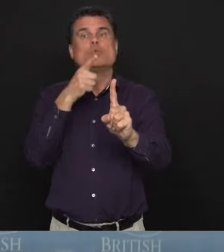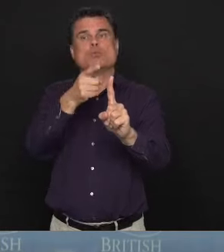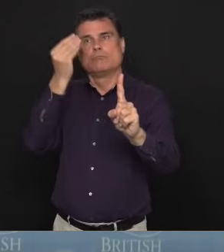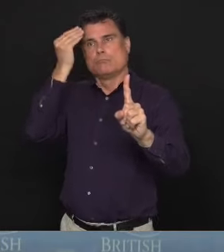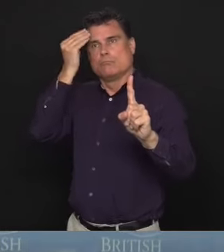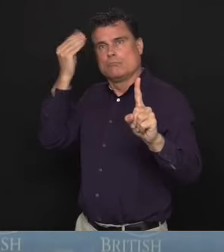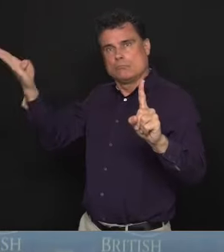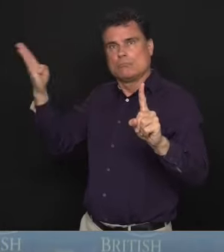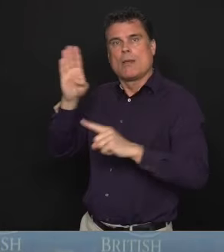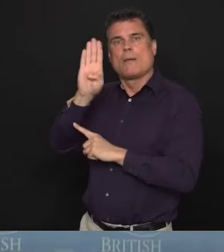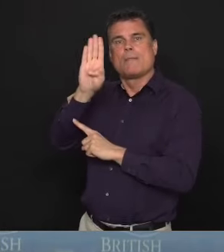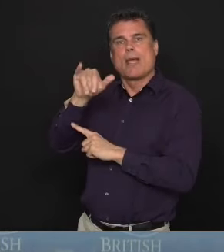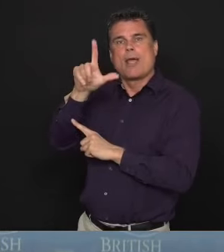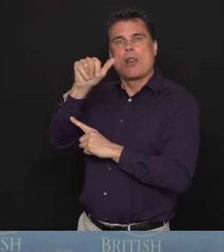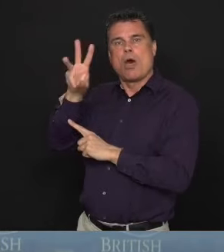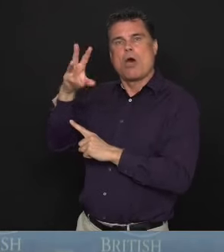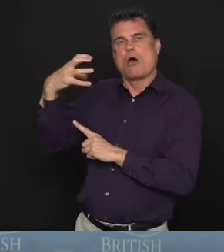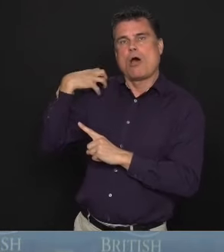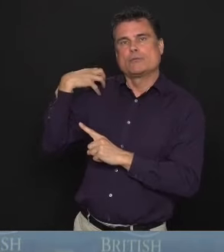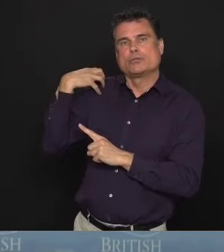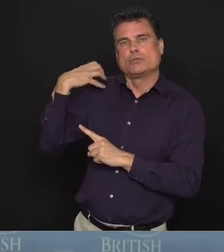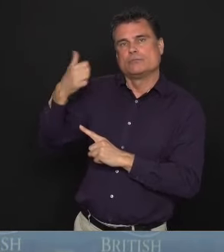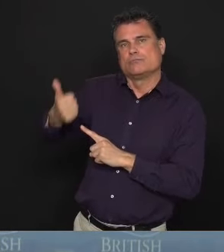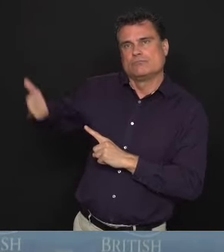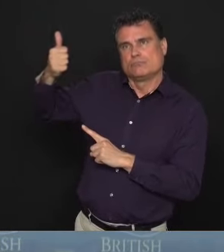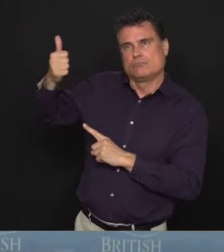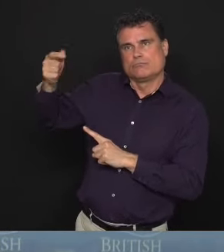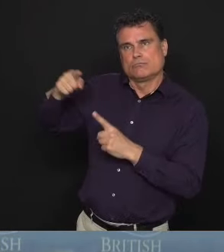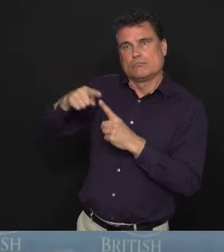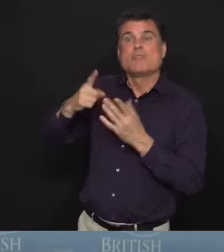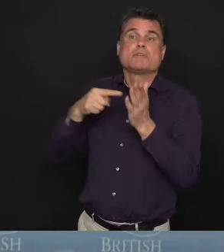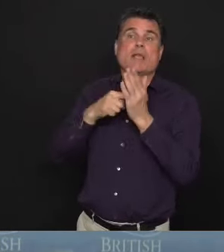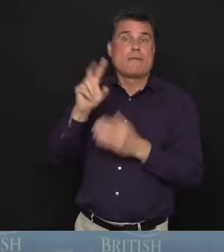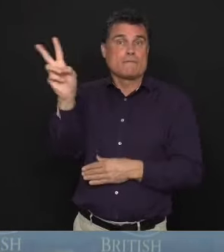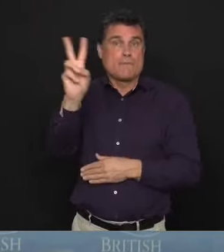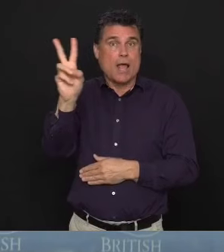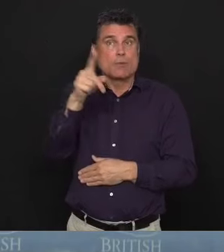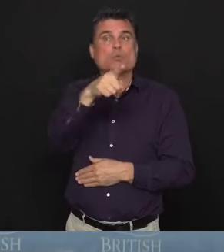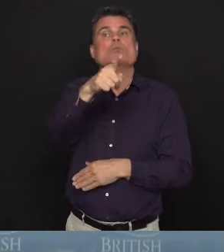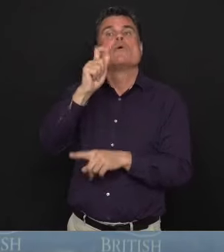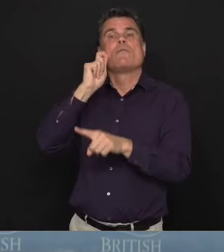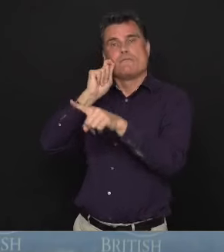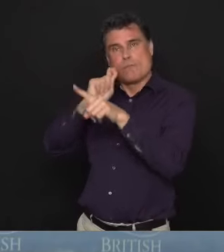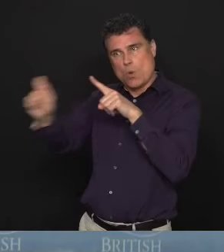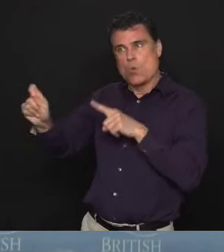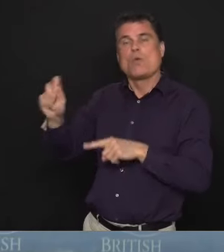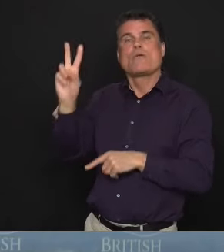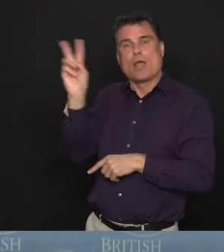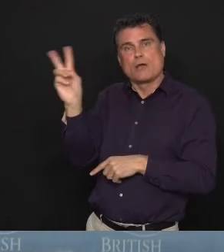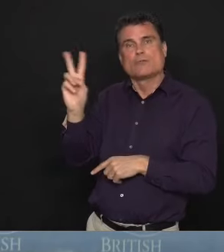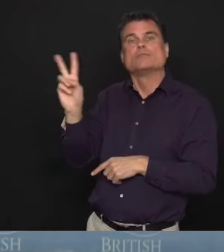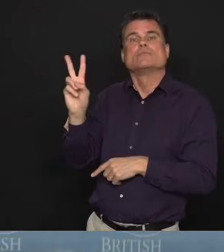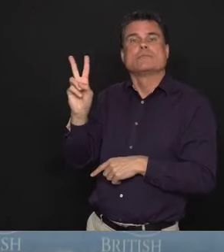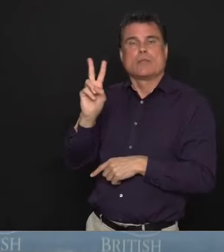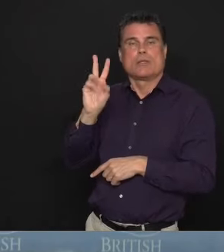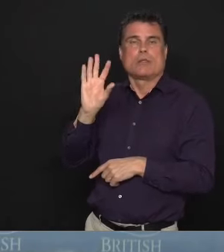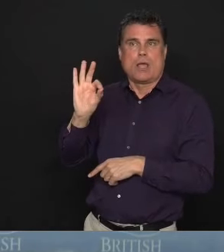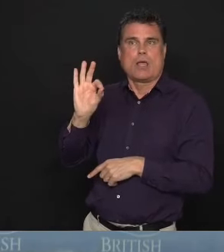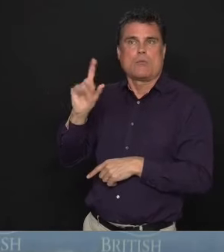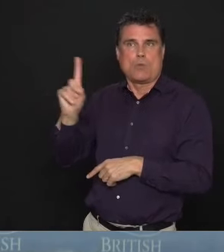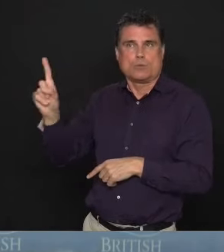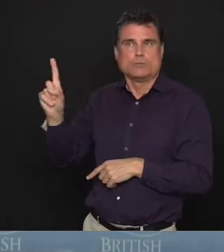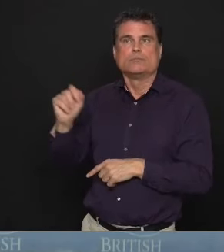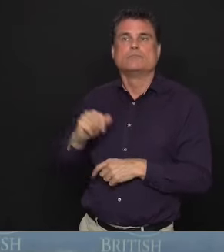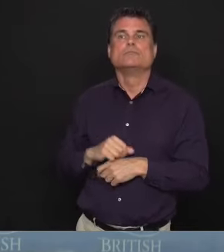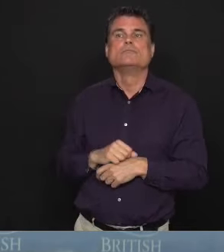community. If they live in Vancouver, for example, they could call 311. They could also contact their local police on the non-emergency